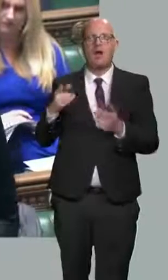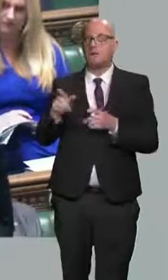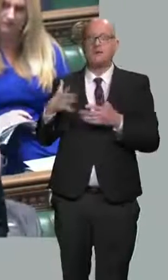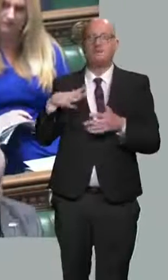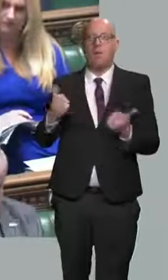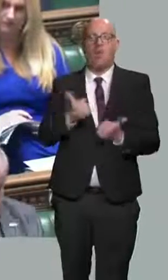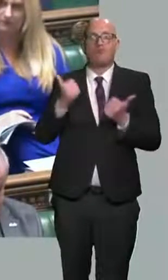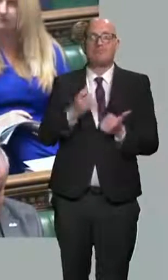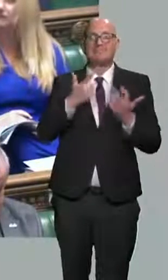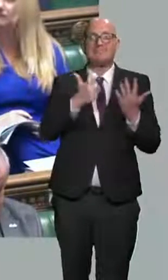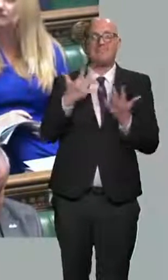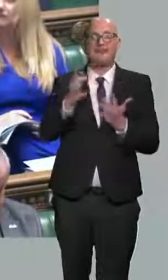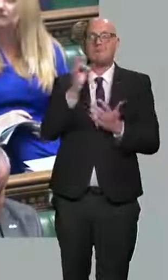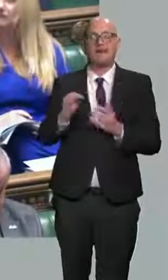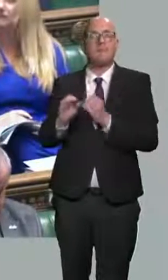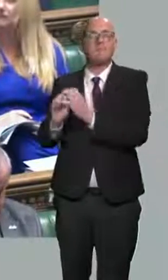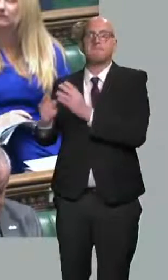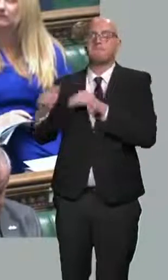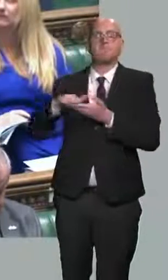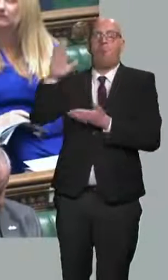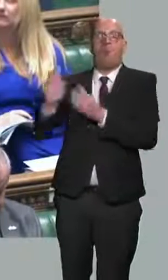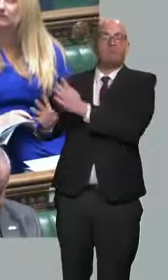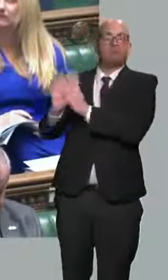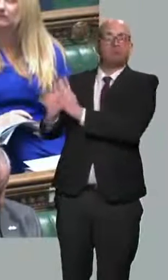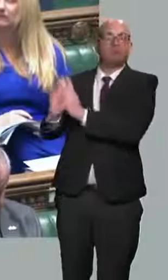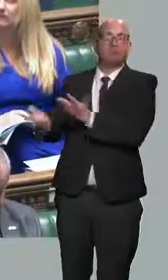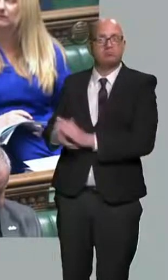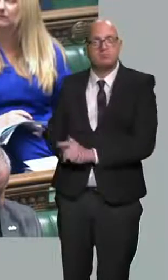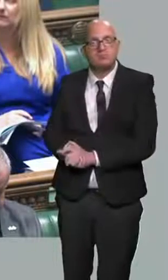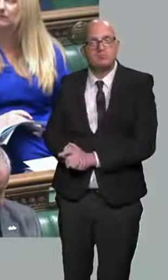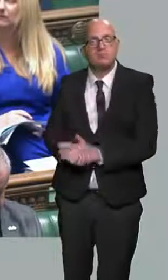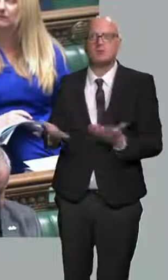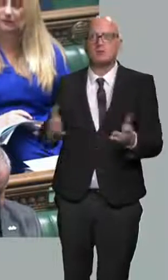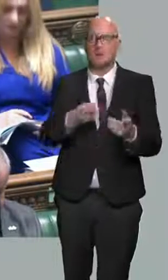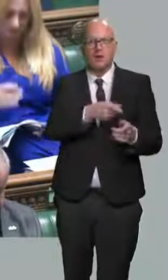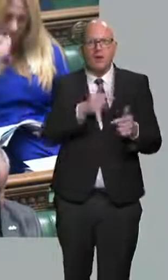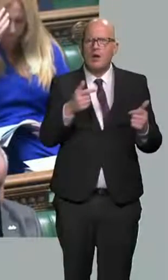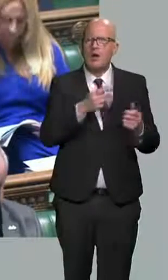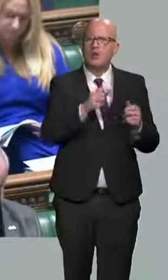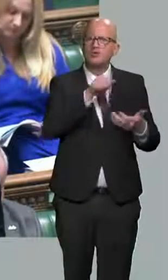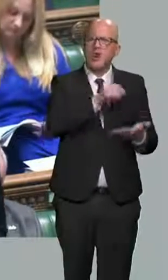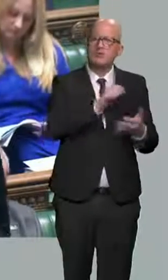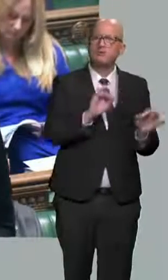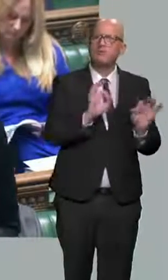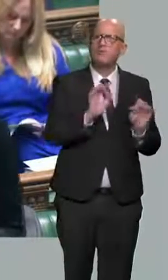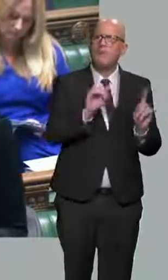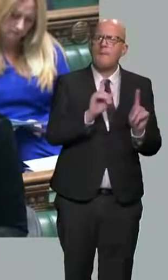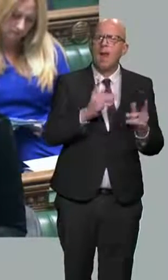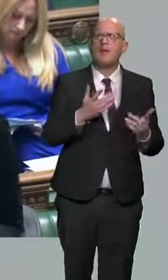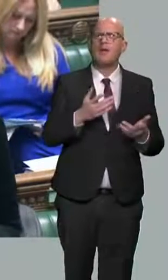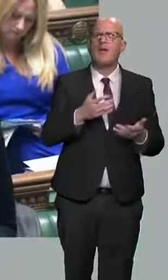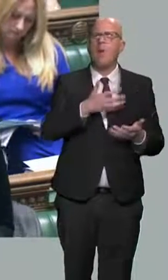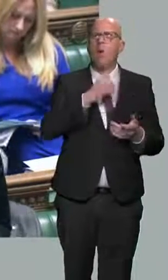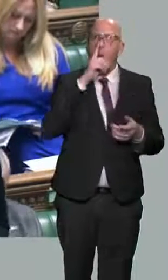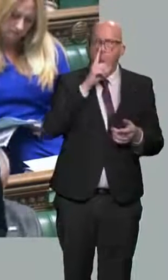we are seeing now. Nothing either, from the Chancellor, on customers on heating oil or LPG, who must fill up by the tank.